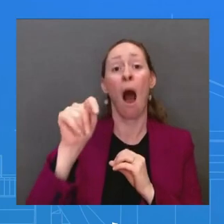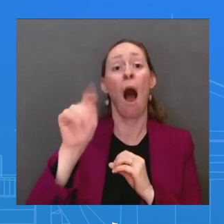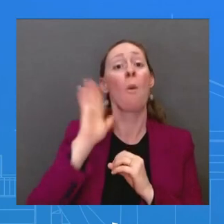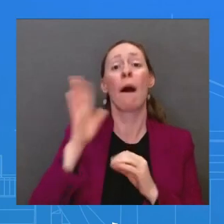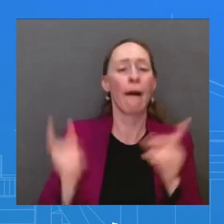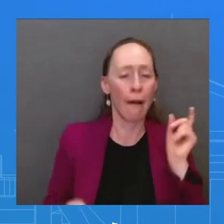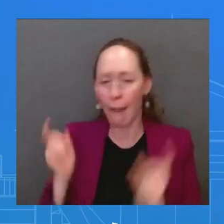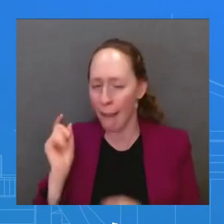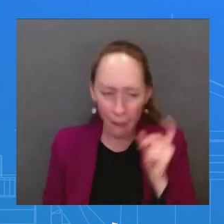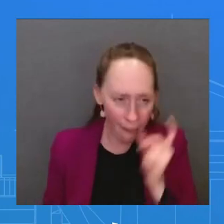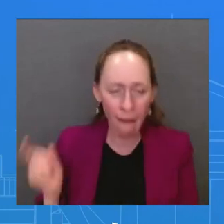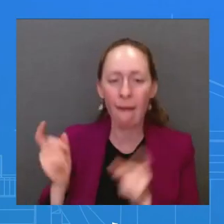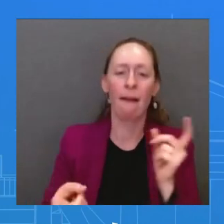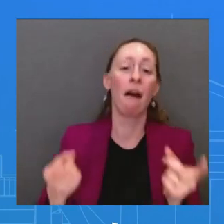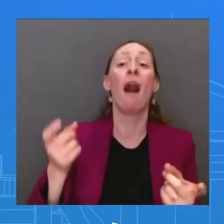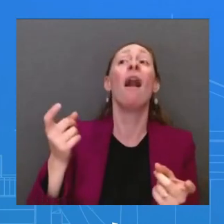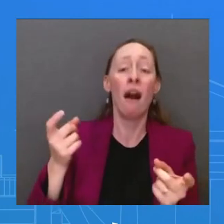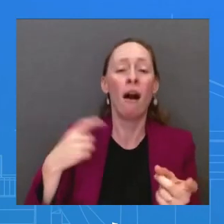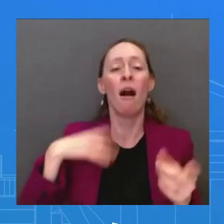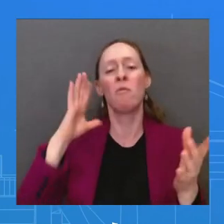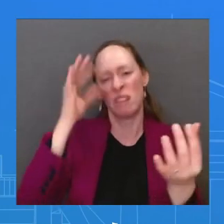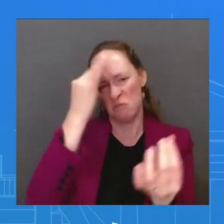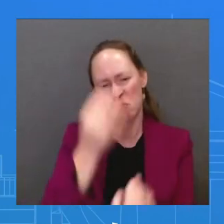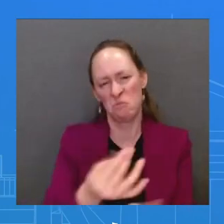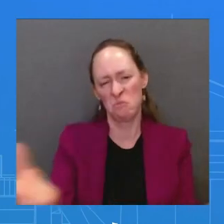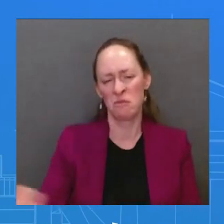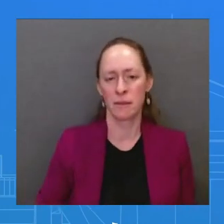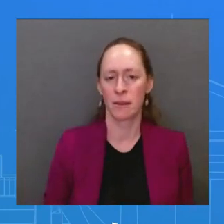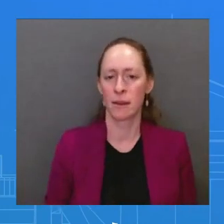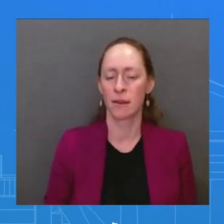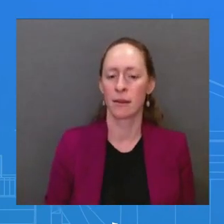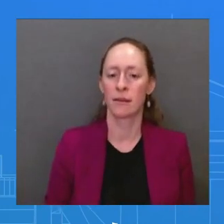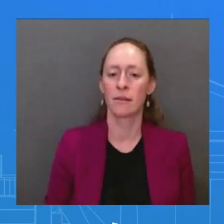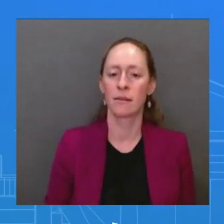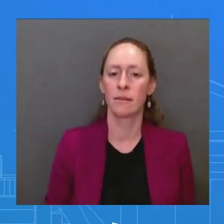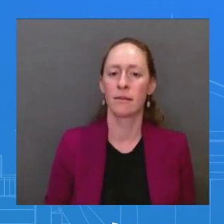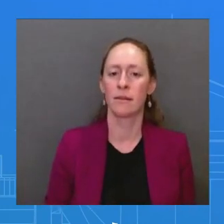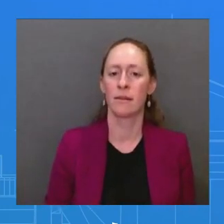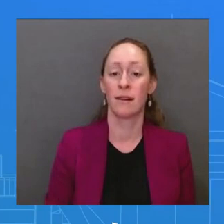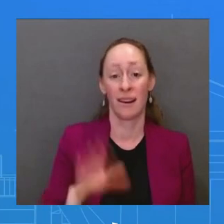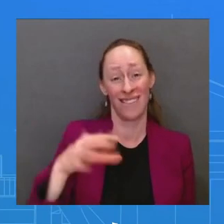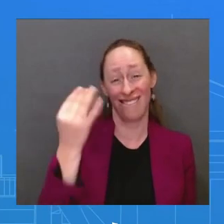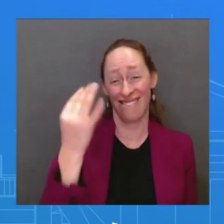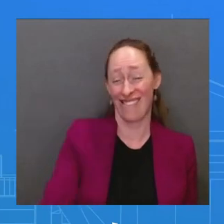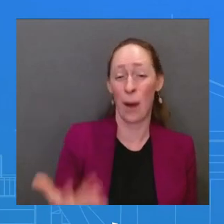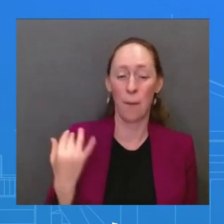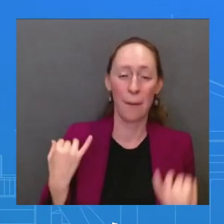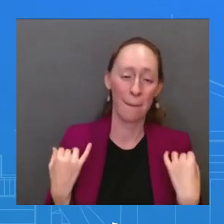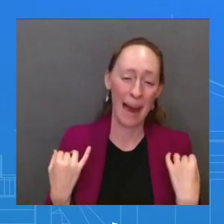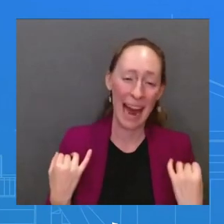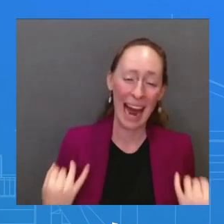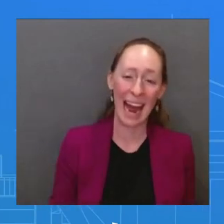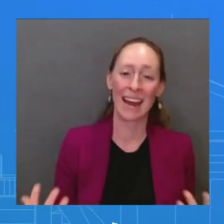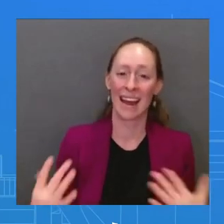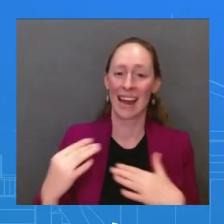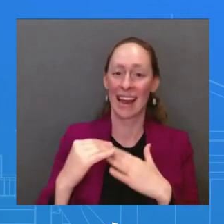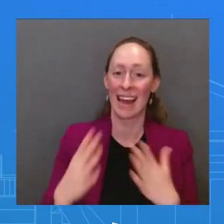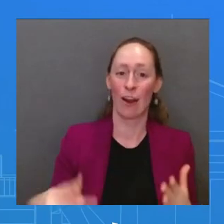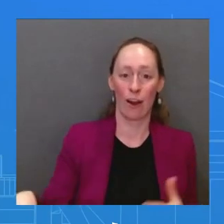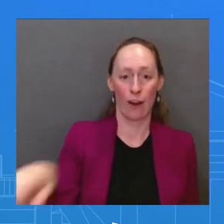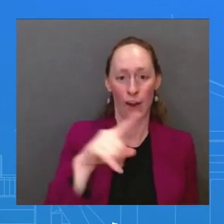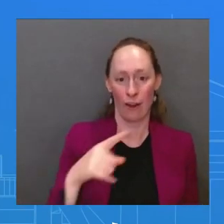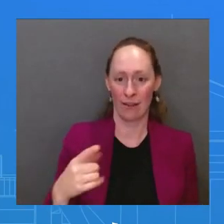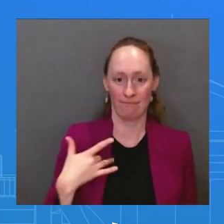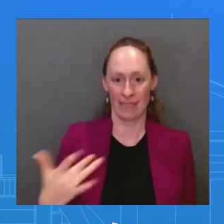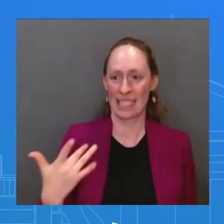this, which is all of these leaders in a very confined space with time on the margins. So some of